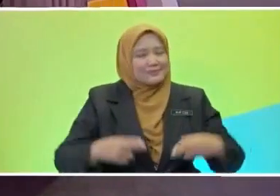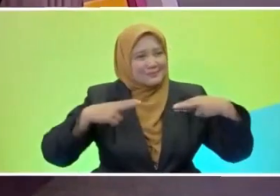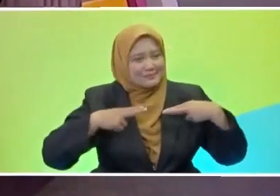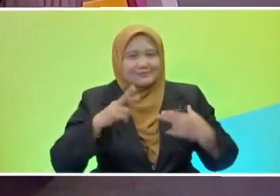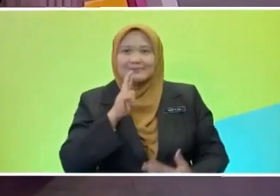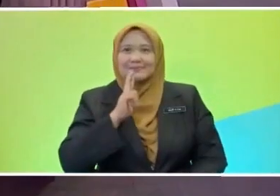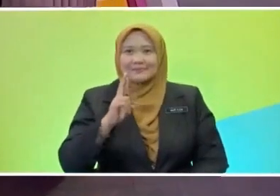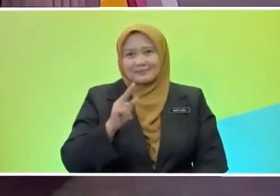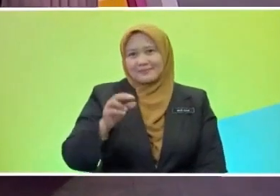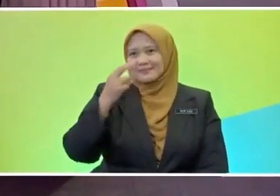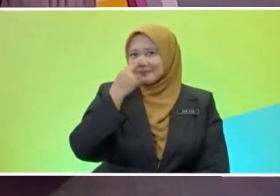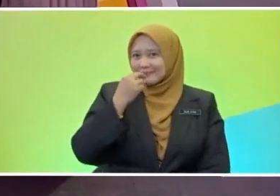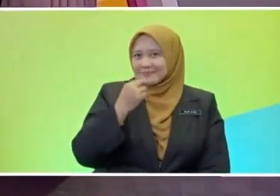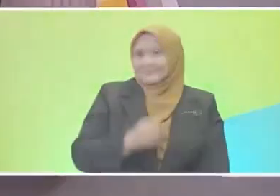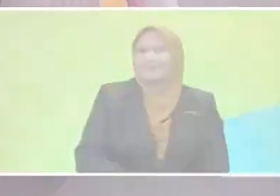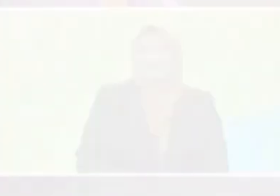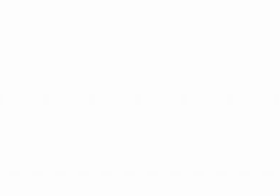Holidays are fun!